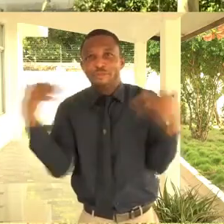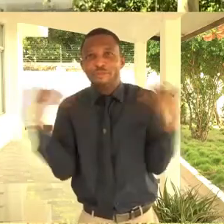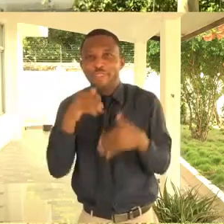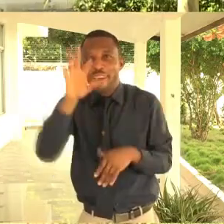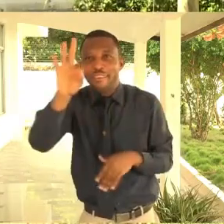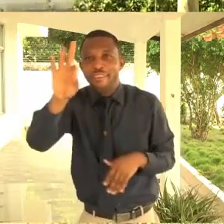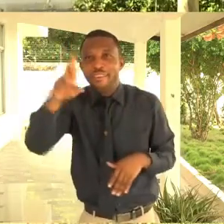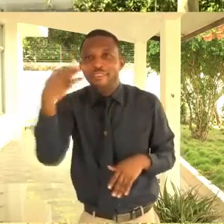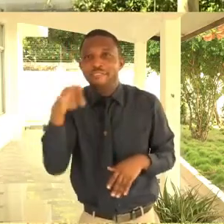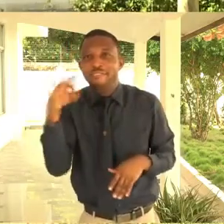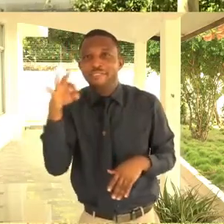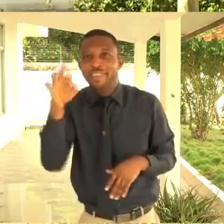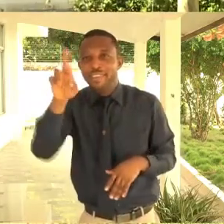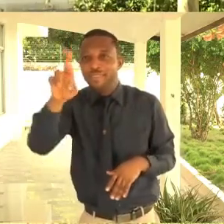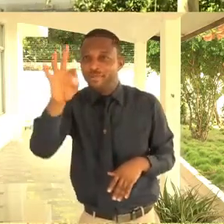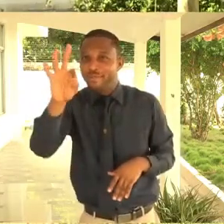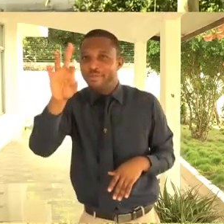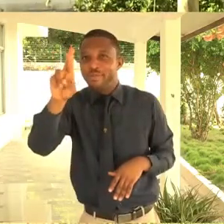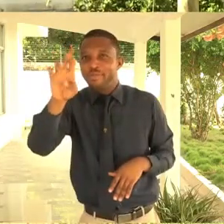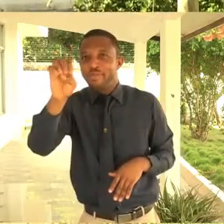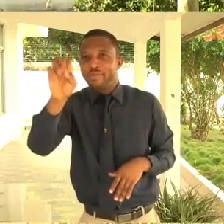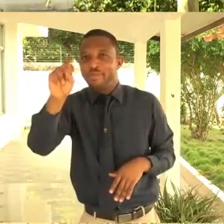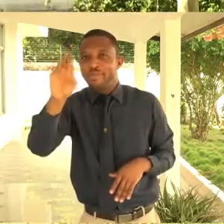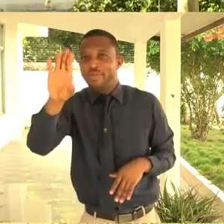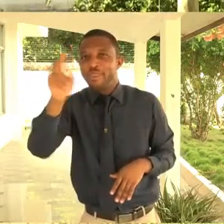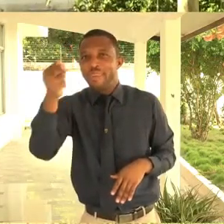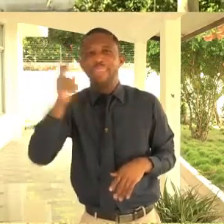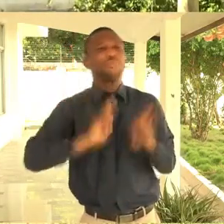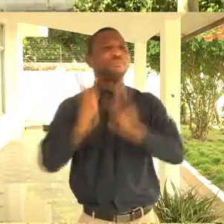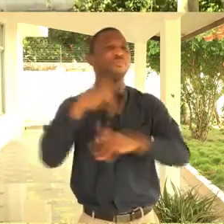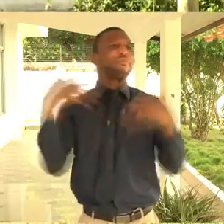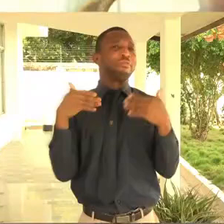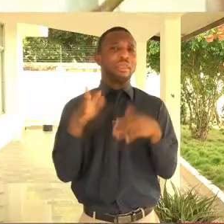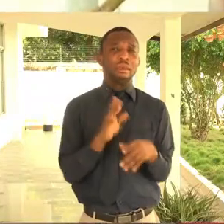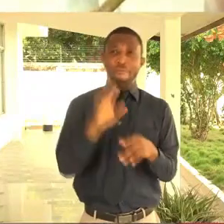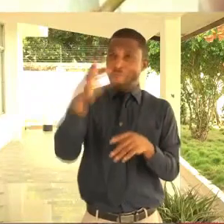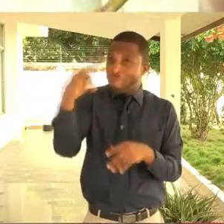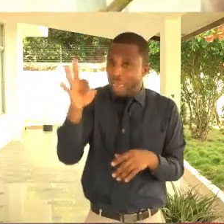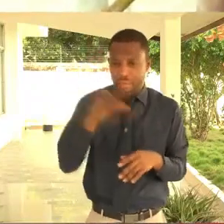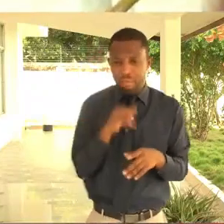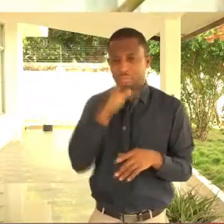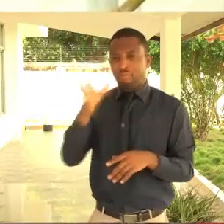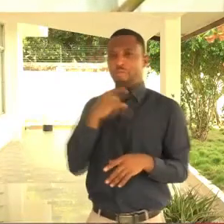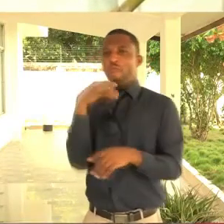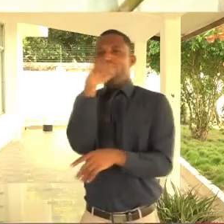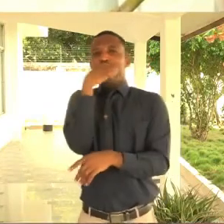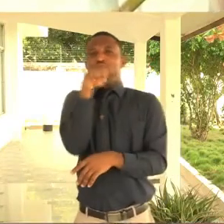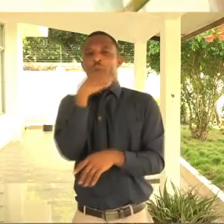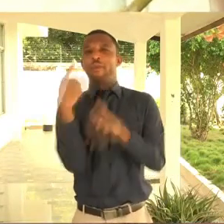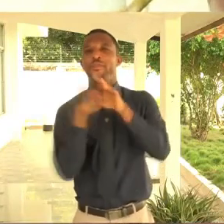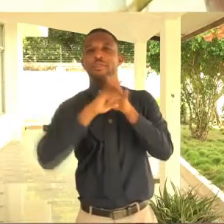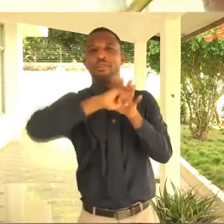no, French. No, no, no, no. When they see me say, they are upset. They don't want to see the French teacher in class.